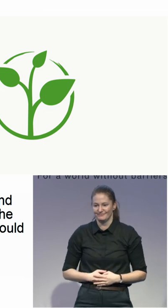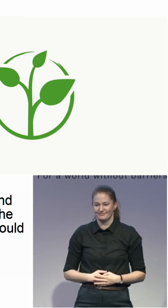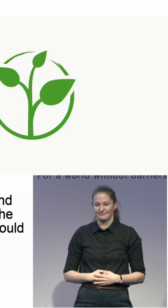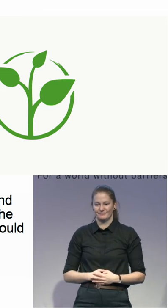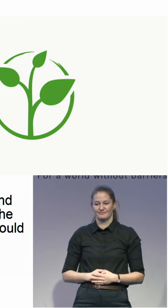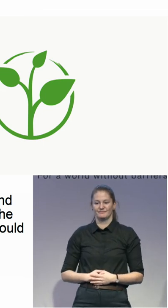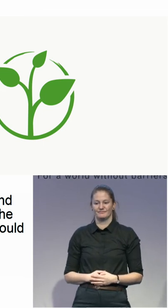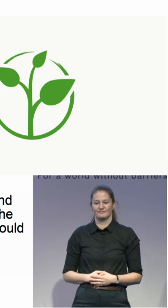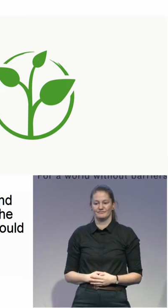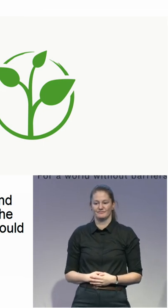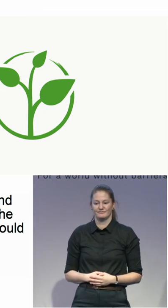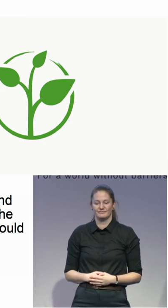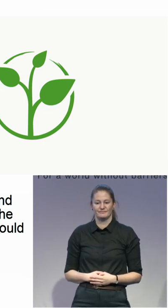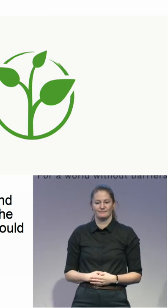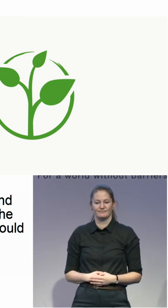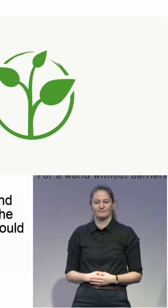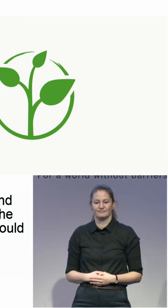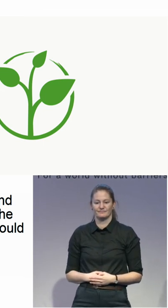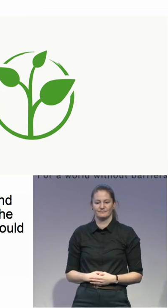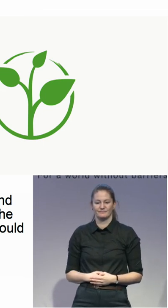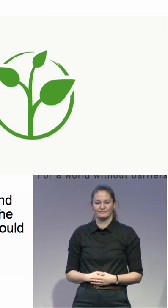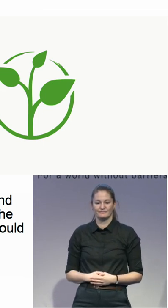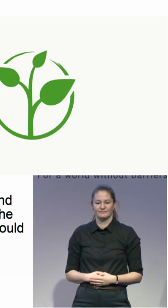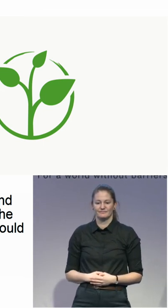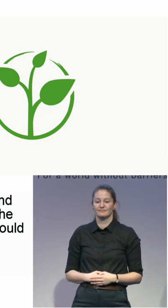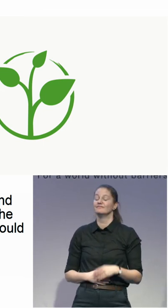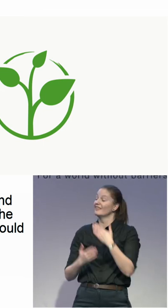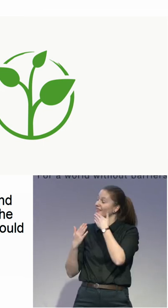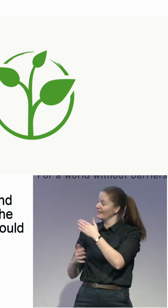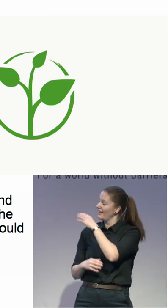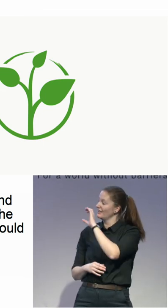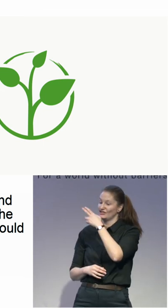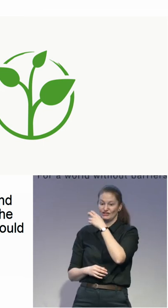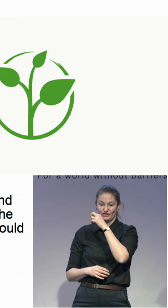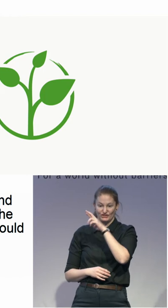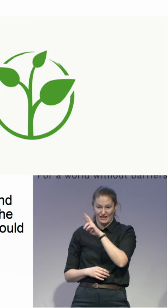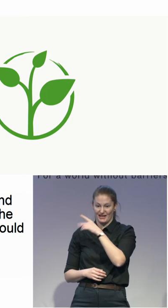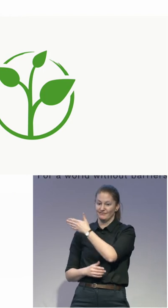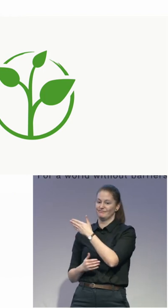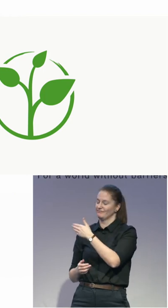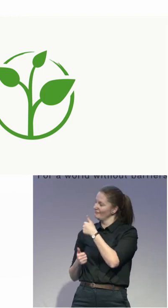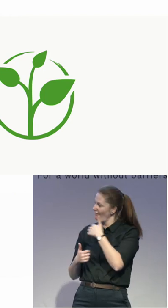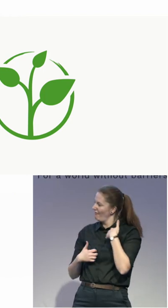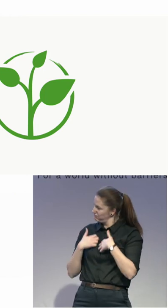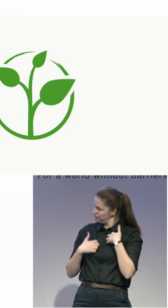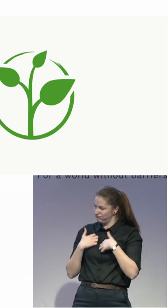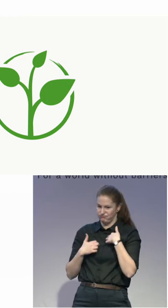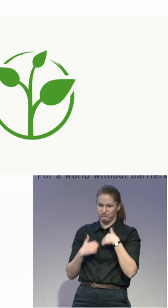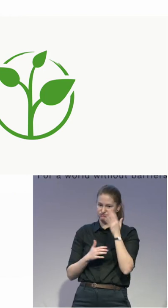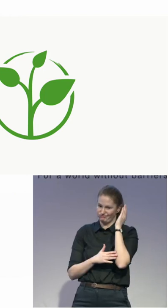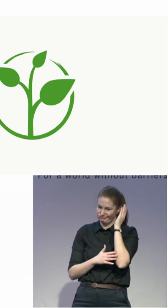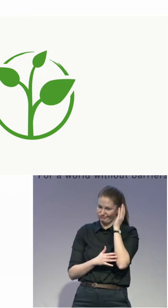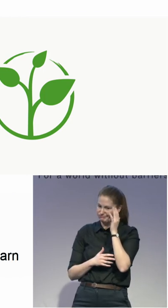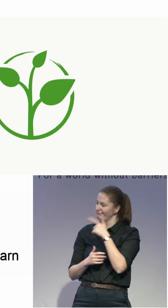Thank you very much, Chair, for completing our picture. It was very interesting to learn about this Australian perspective.